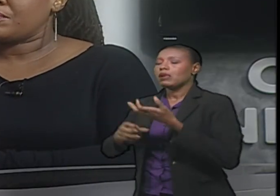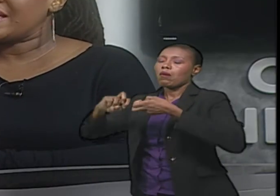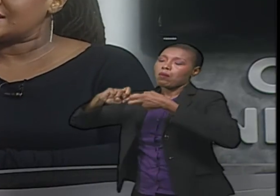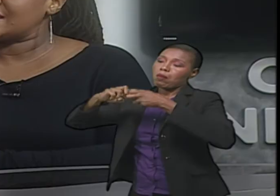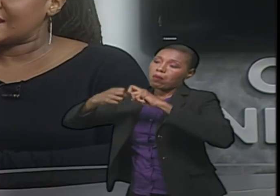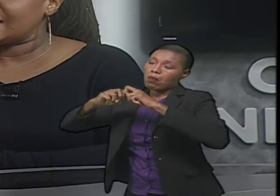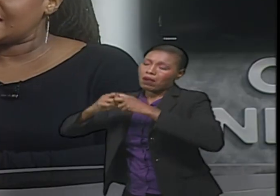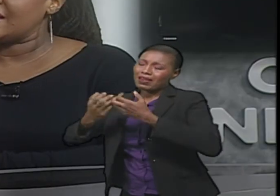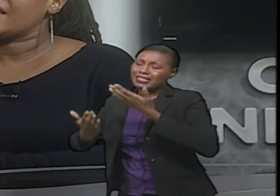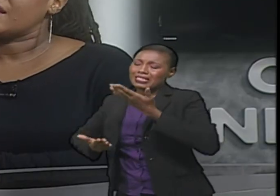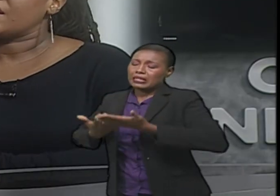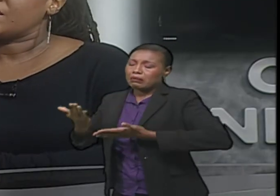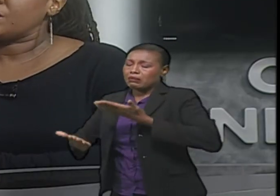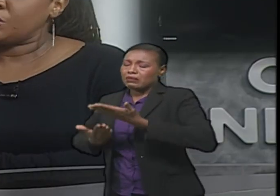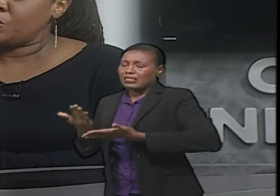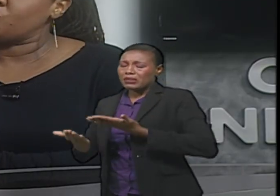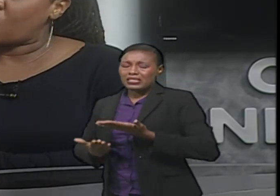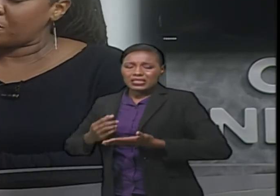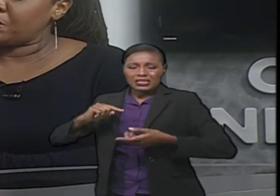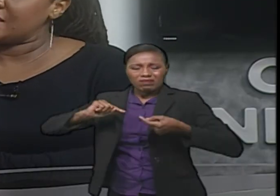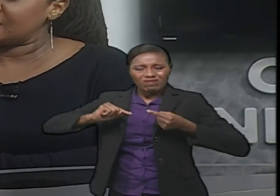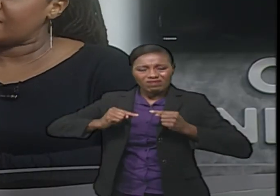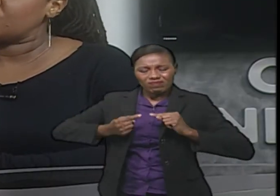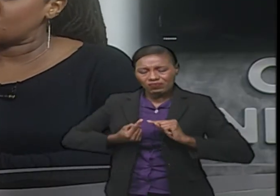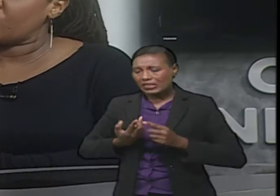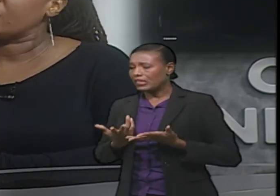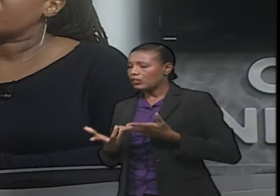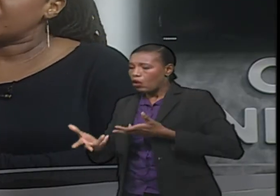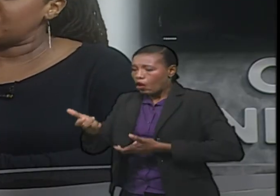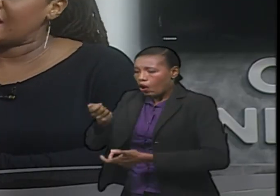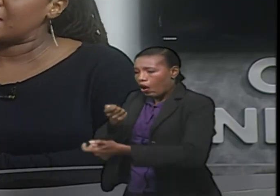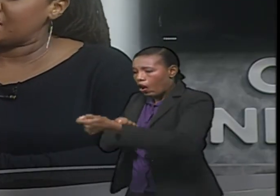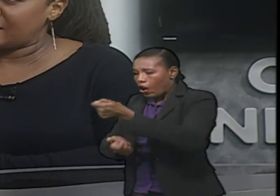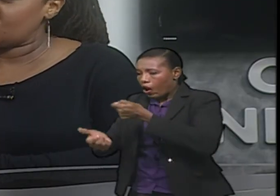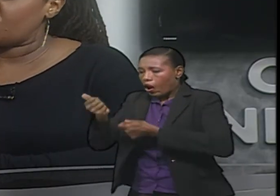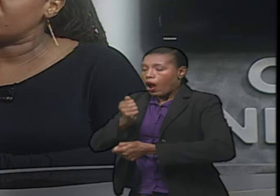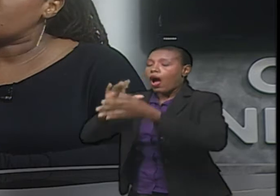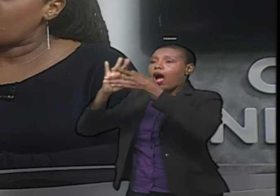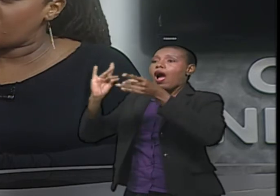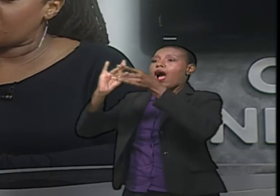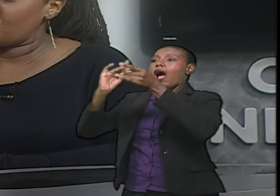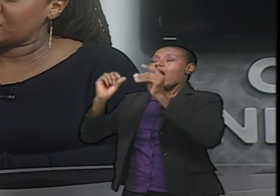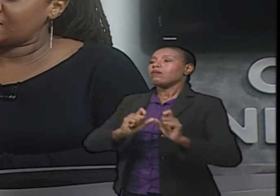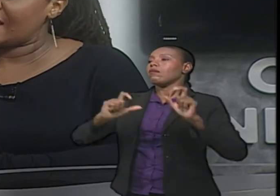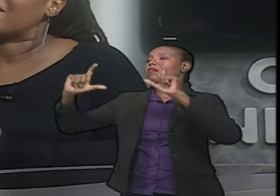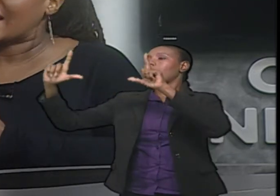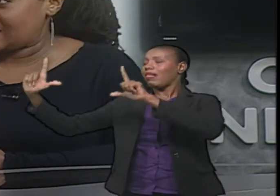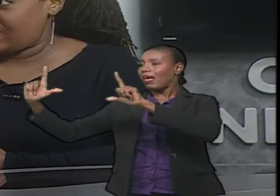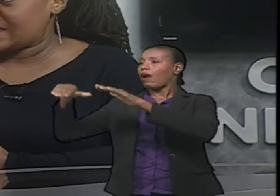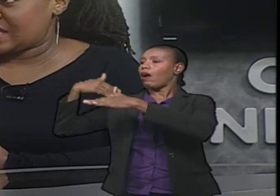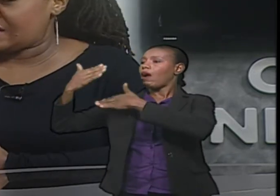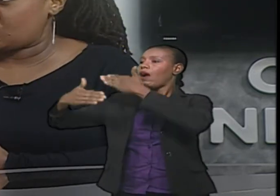painstakingly you draw the pieces of the story in many, many, many stories over the course of time.